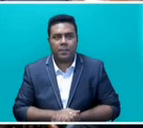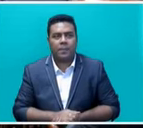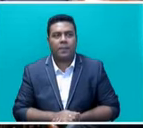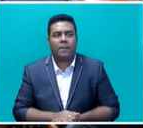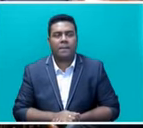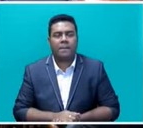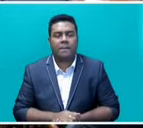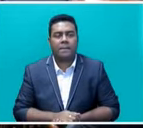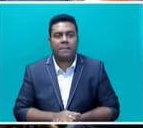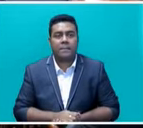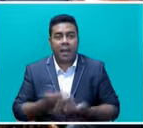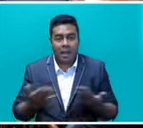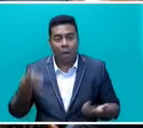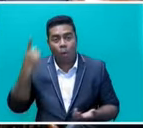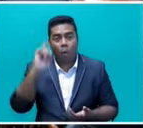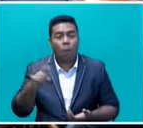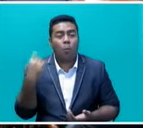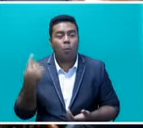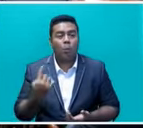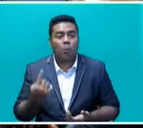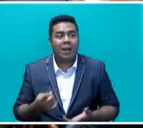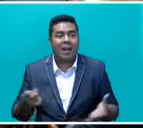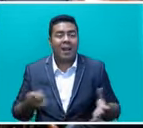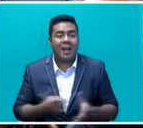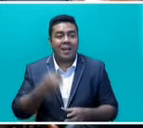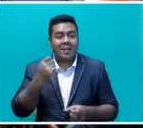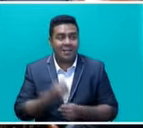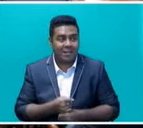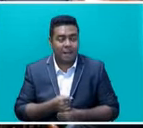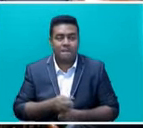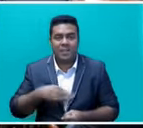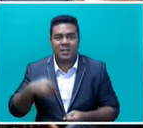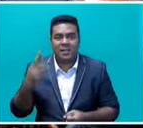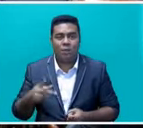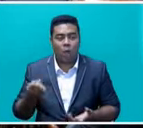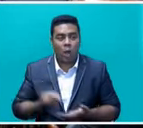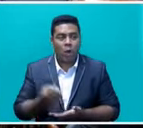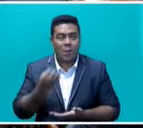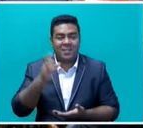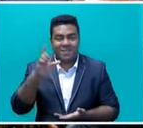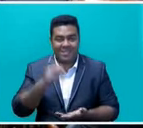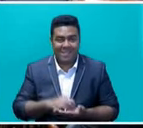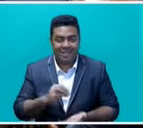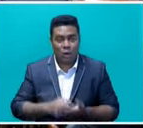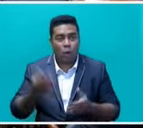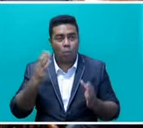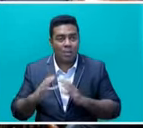Thank you. I now call on the Attorney General and Minister for Economy, Civil Service, Communications,